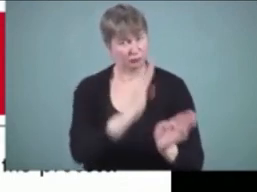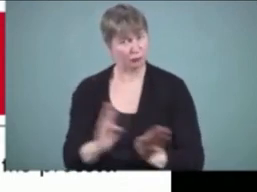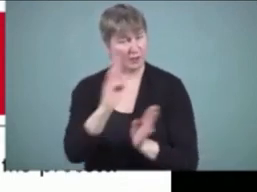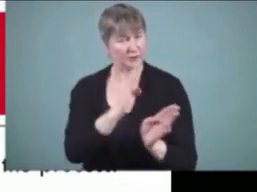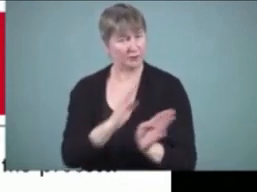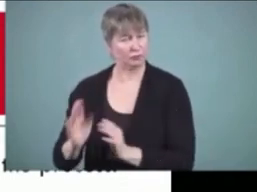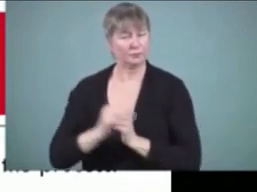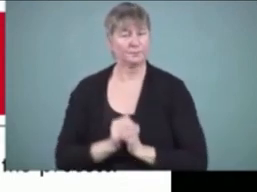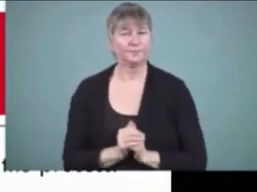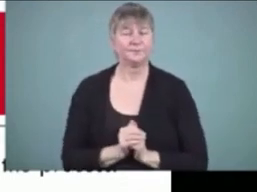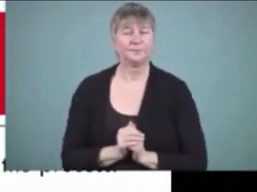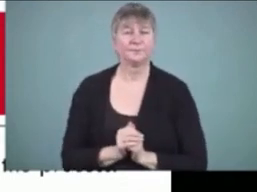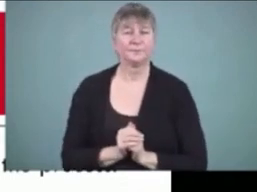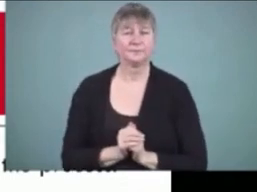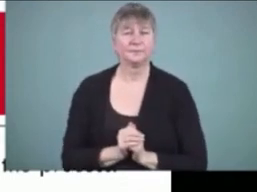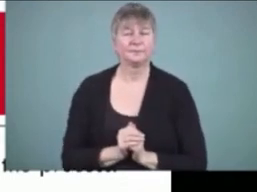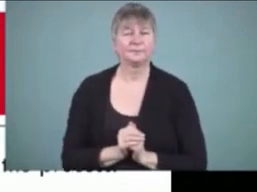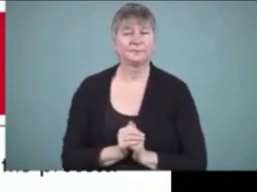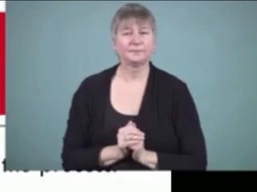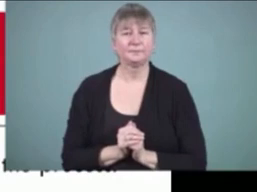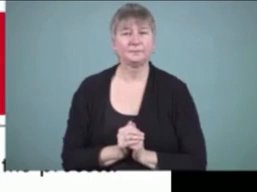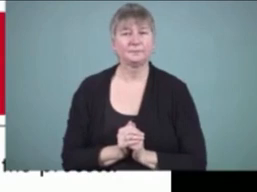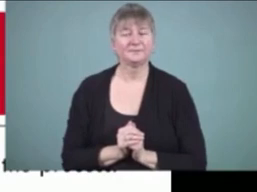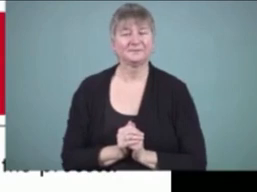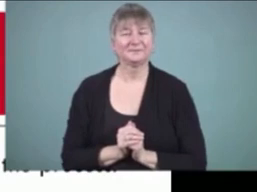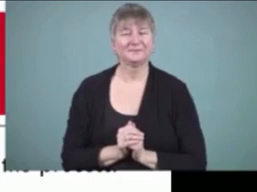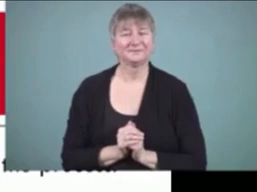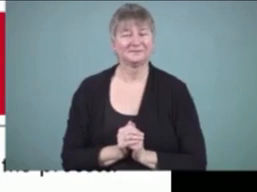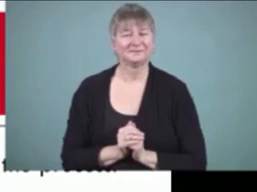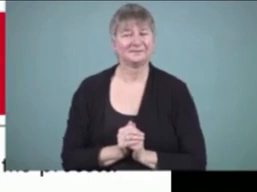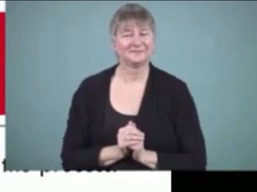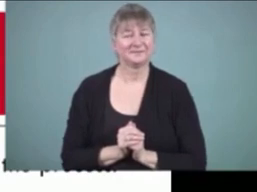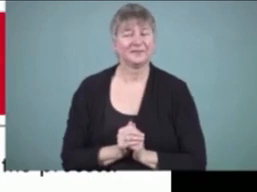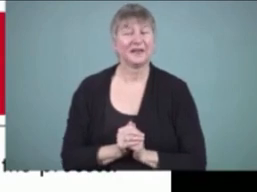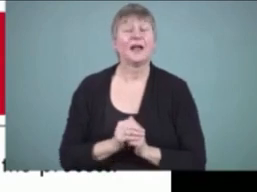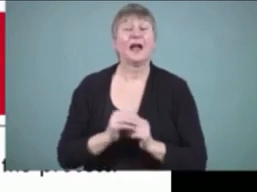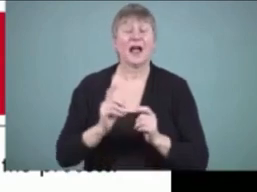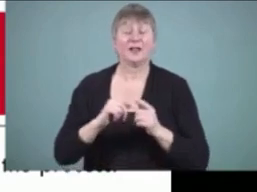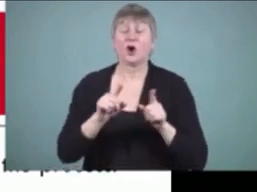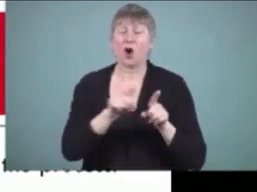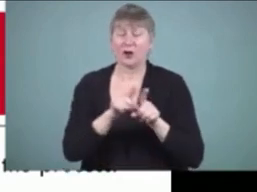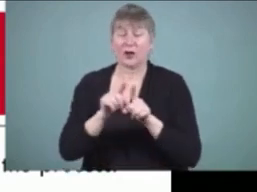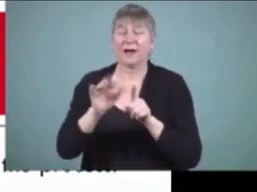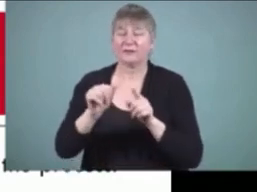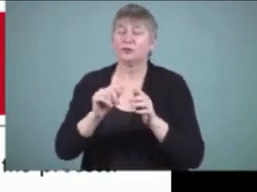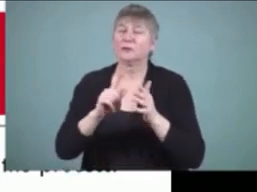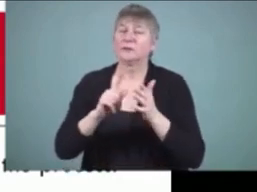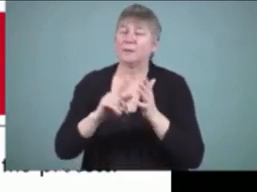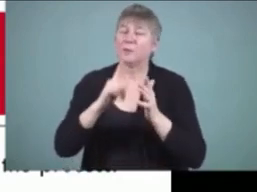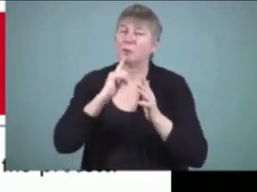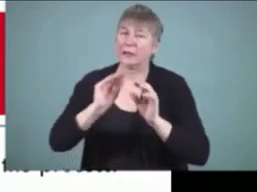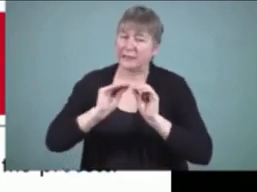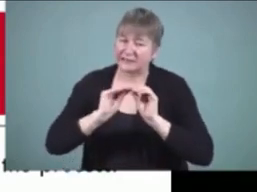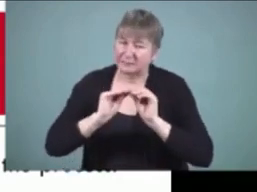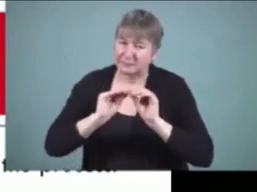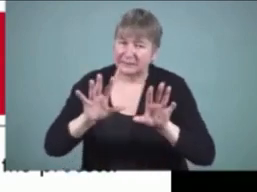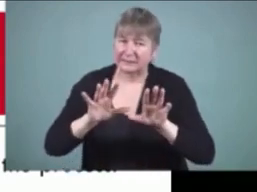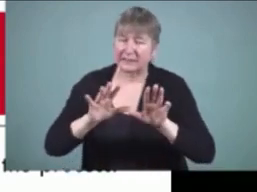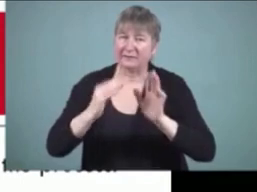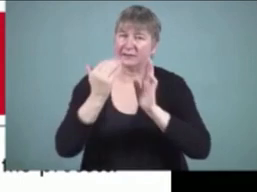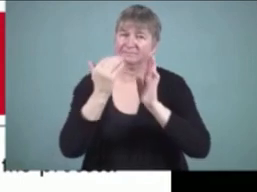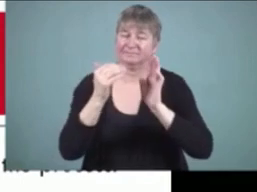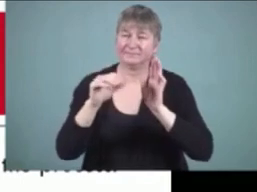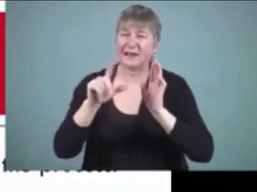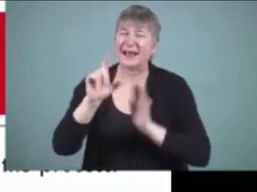and as well including some direct explicit instruction can also be part of writer's workshop